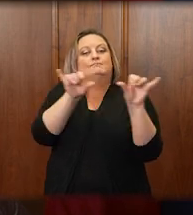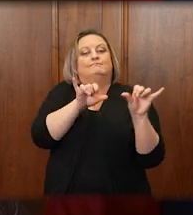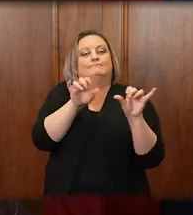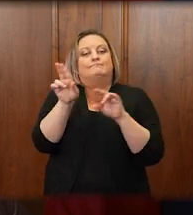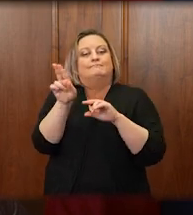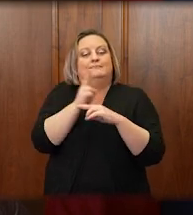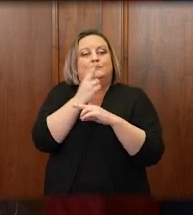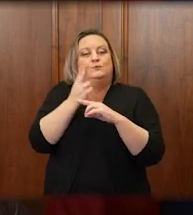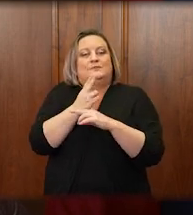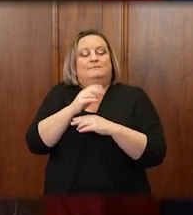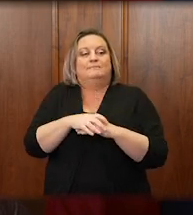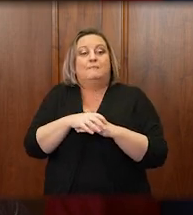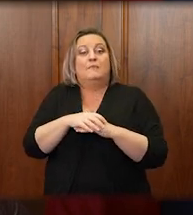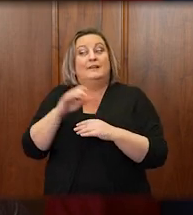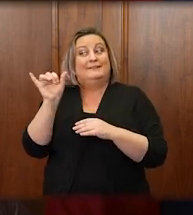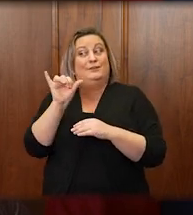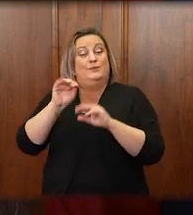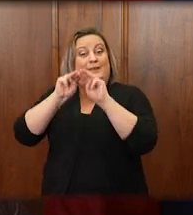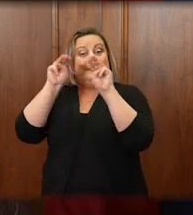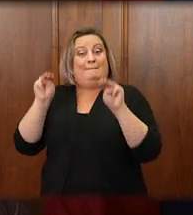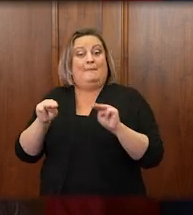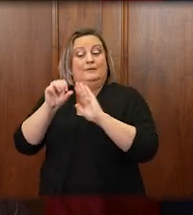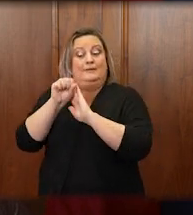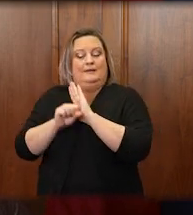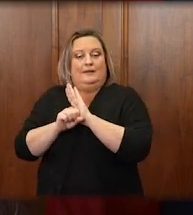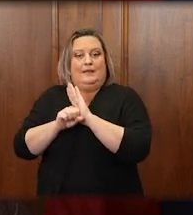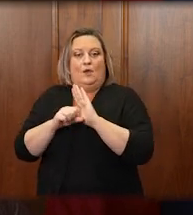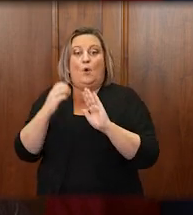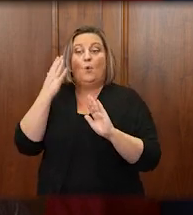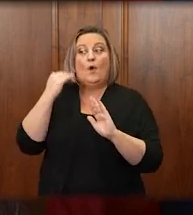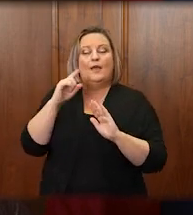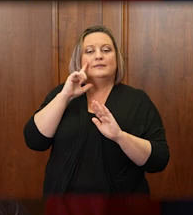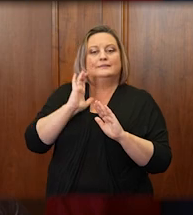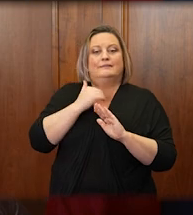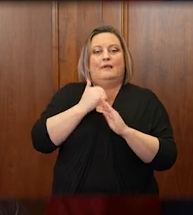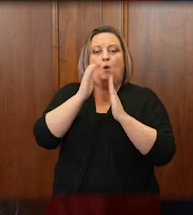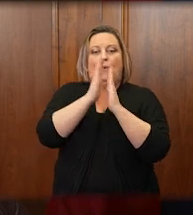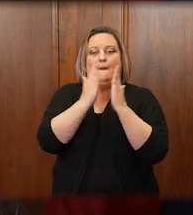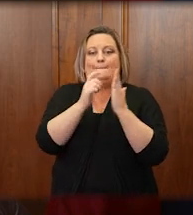manual outlines a highly efficient model for standing up that system.